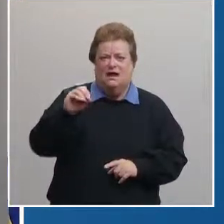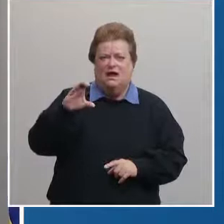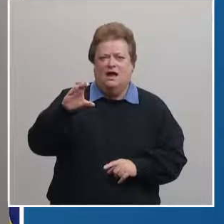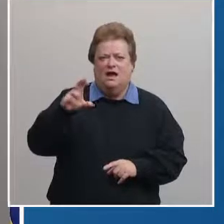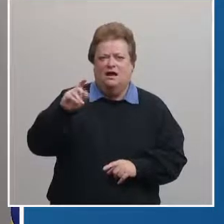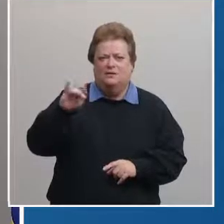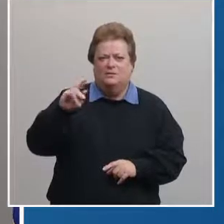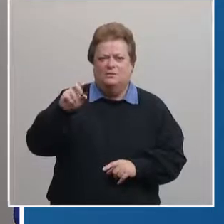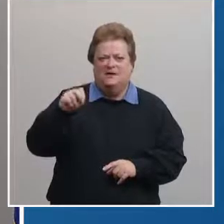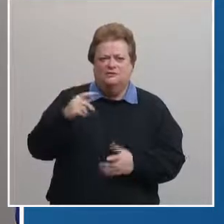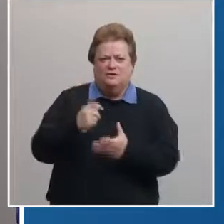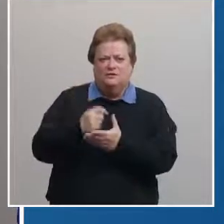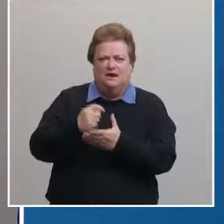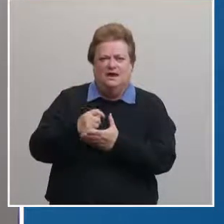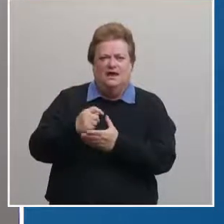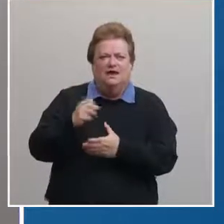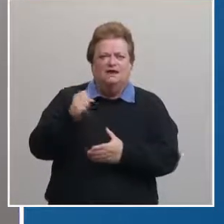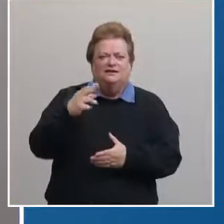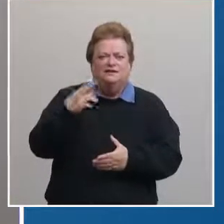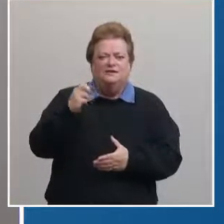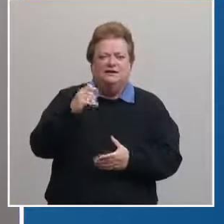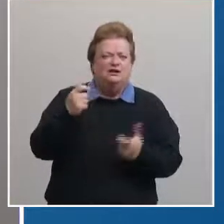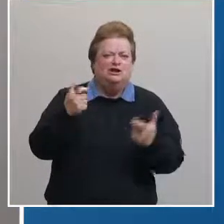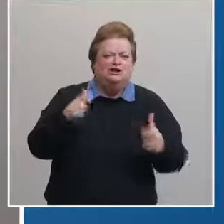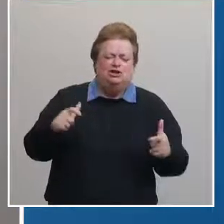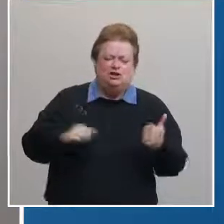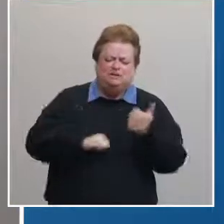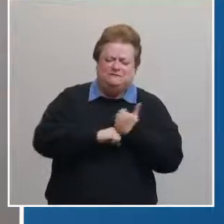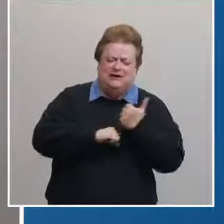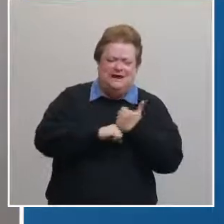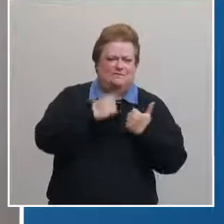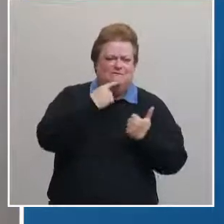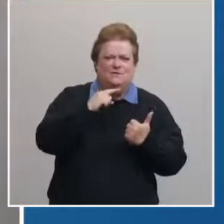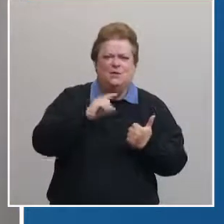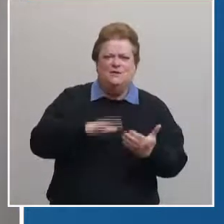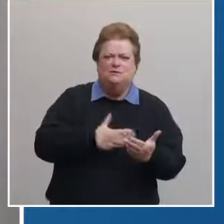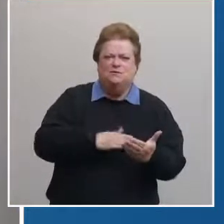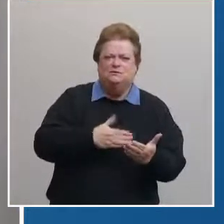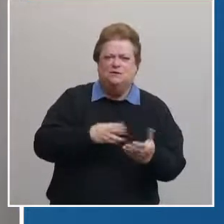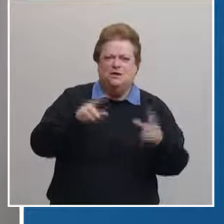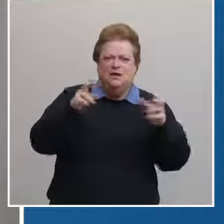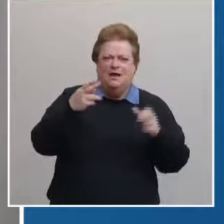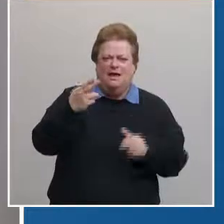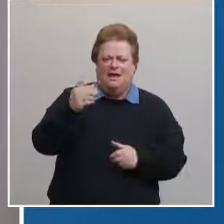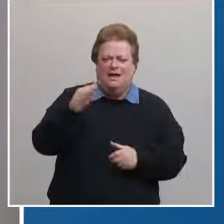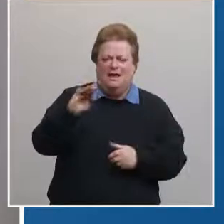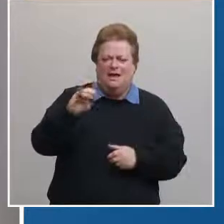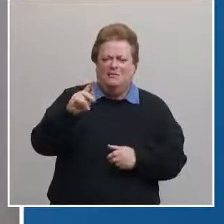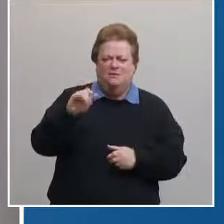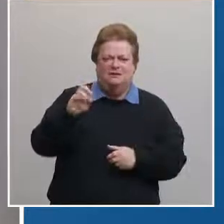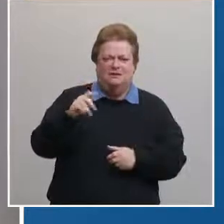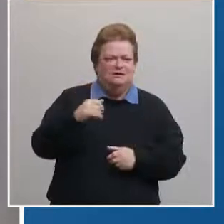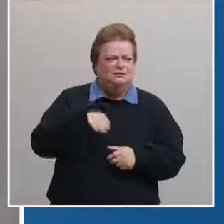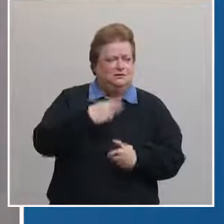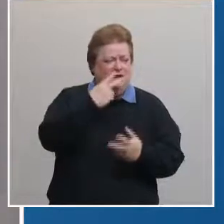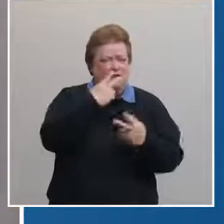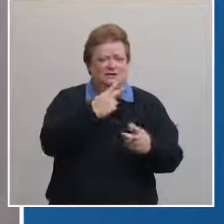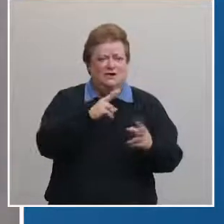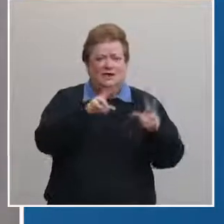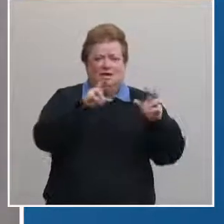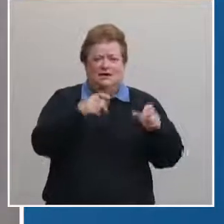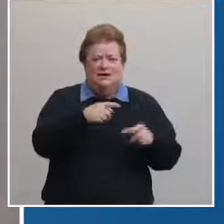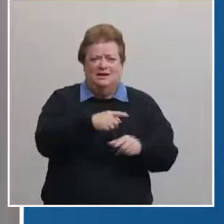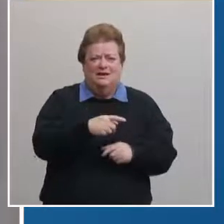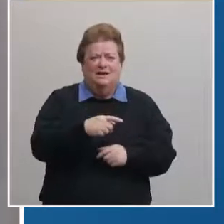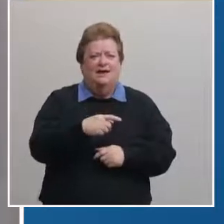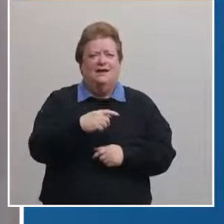and she's a huge fan of the musical Hamilton so when I saw her vaccine selfie her back see I was delighted and not